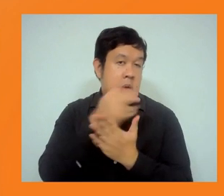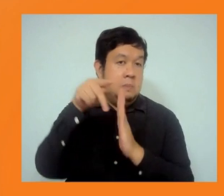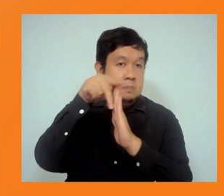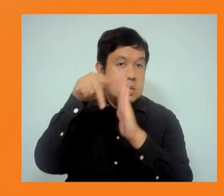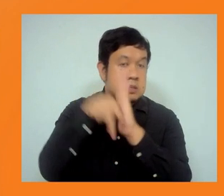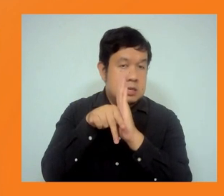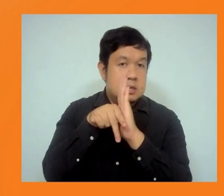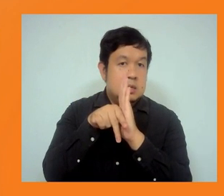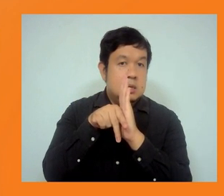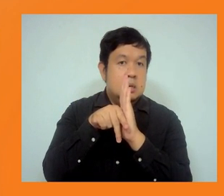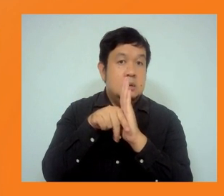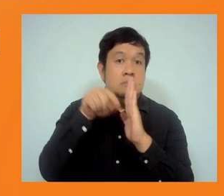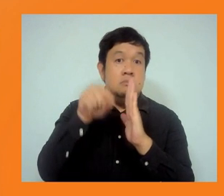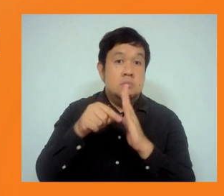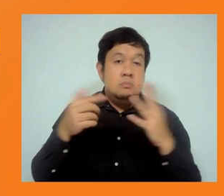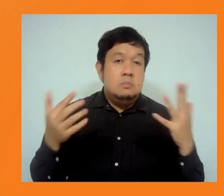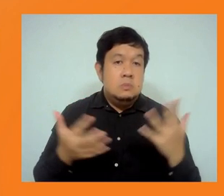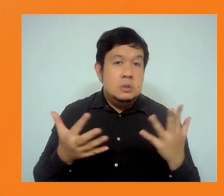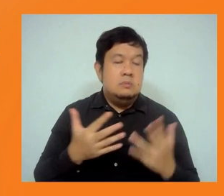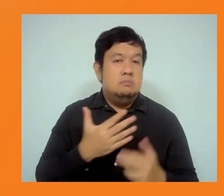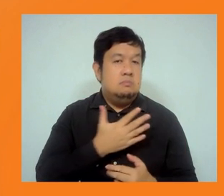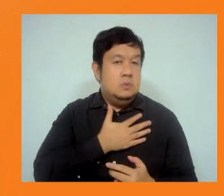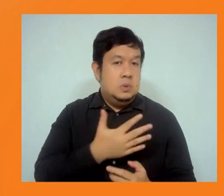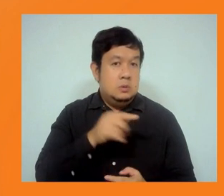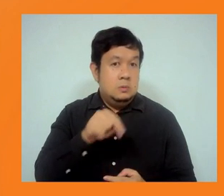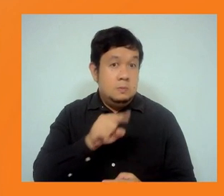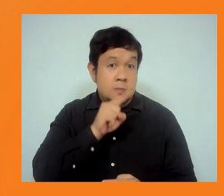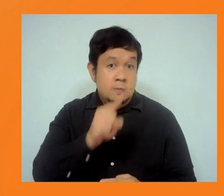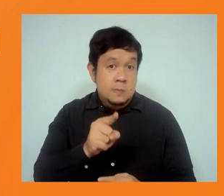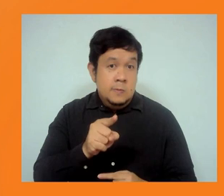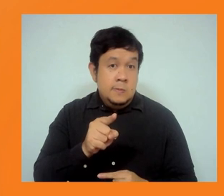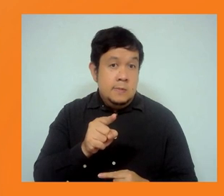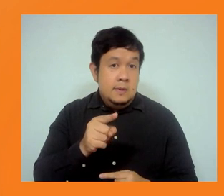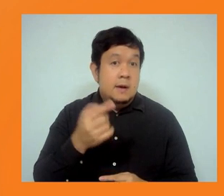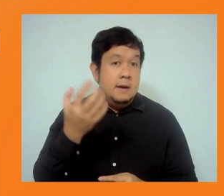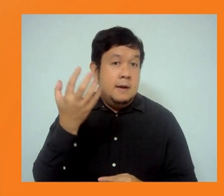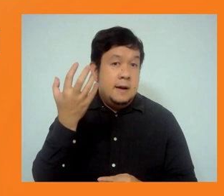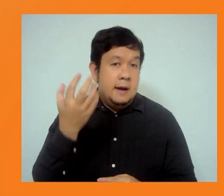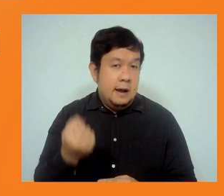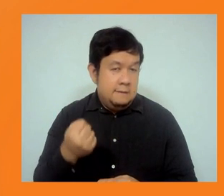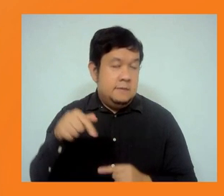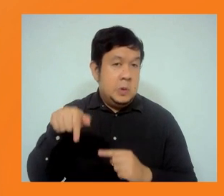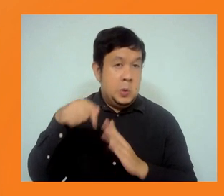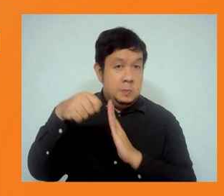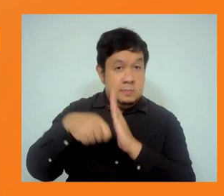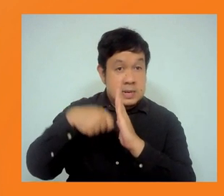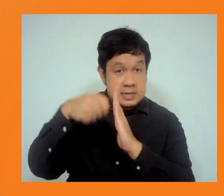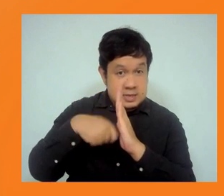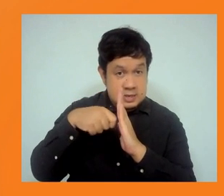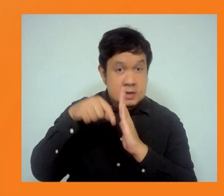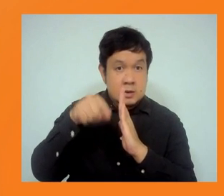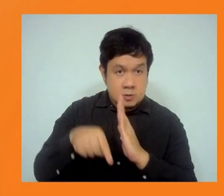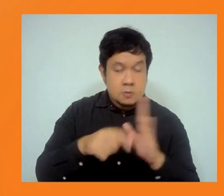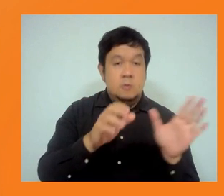standard on stakeholder engagement. All projects need to have a dedicated stakeholder engagement plan. We need to strengthen